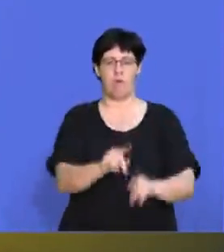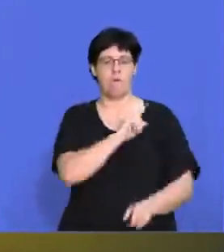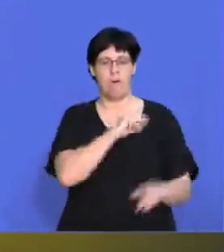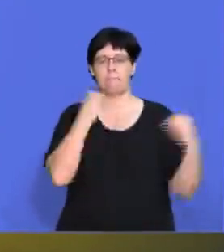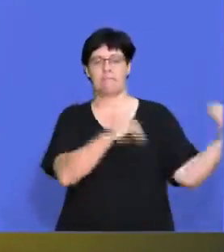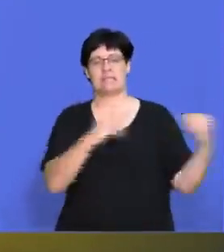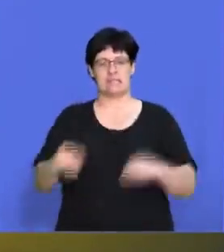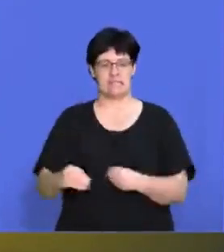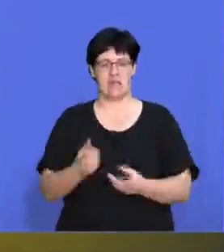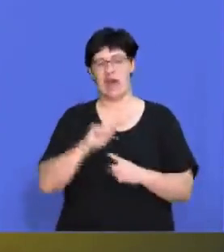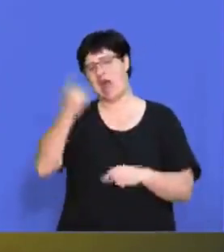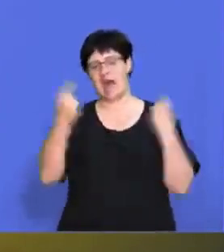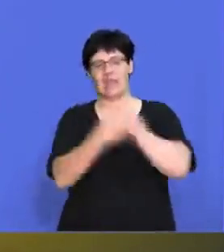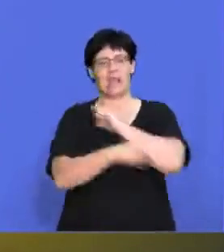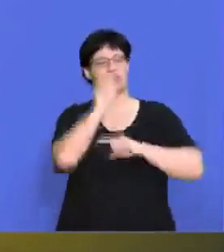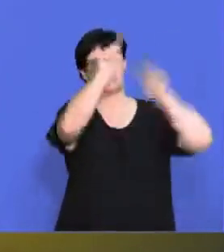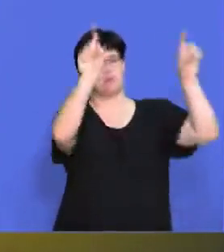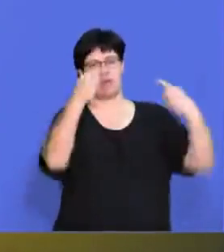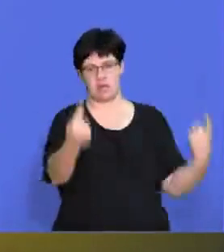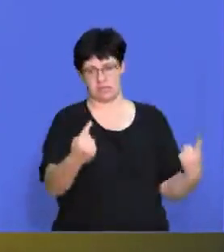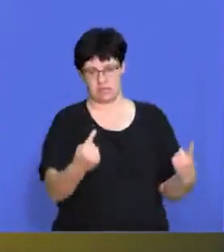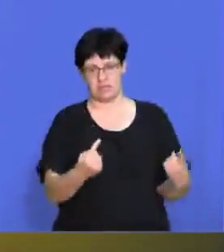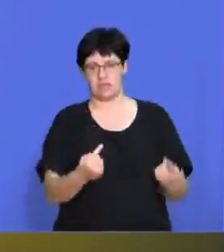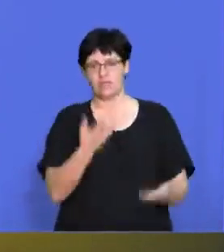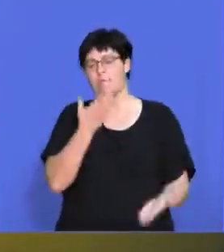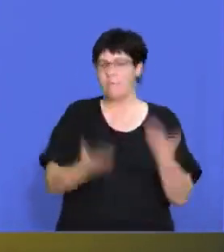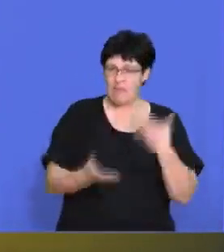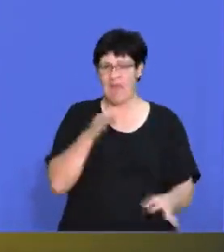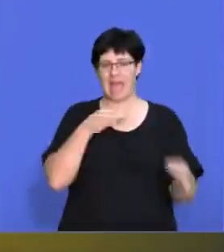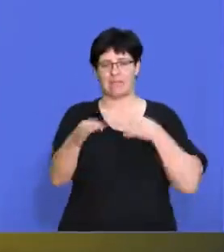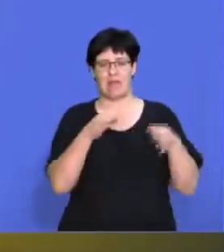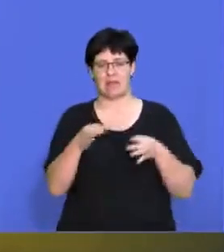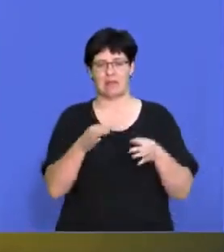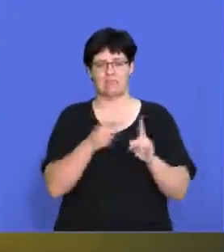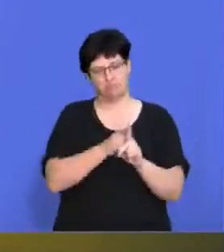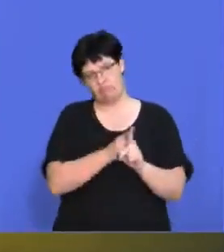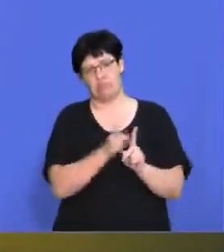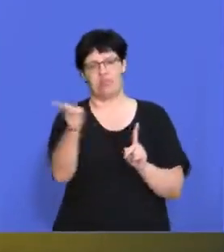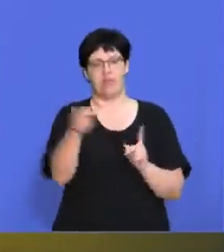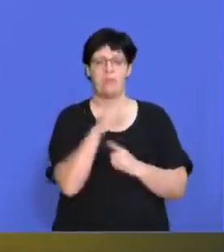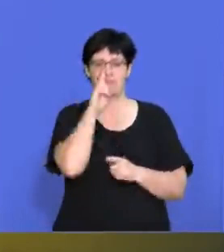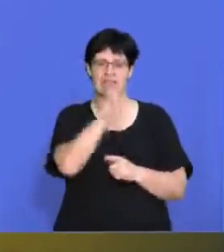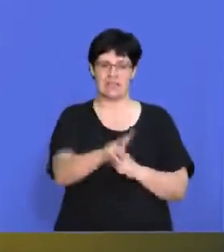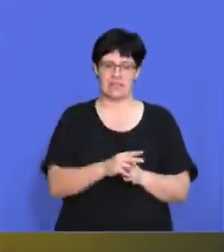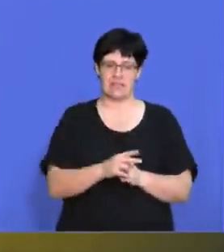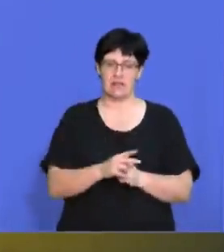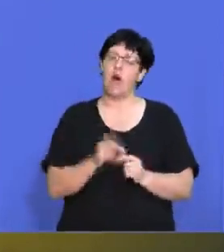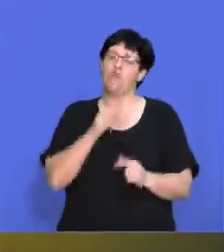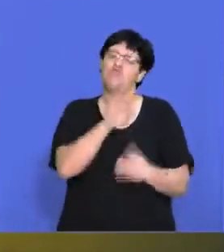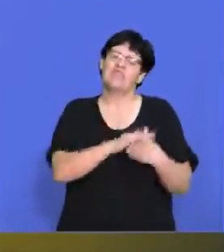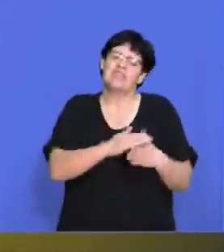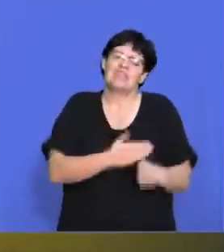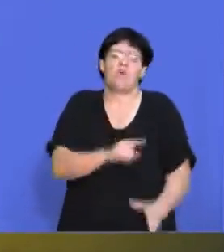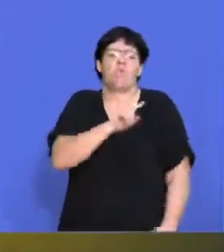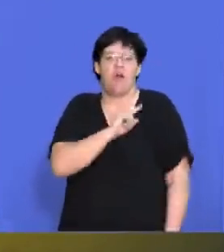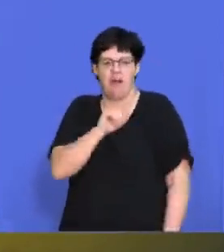and we couldn't do business with other foreign countries. So that might explain why there's a big deviation. So you have to see, right, what